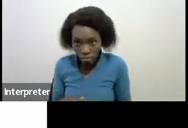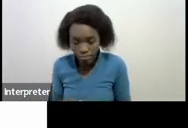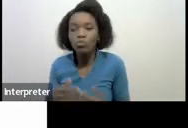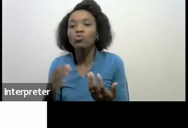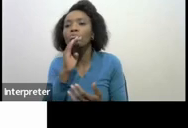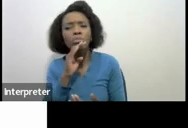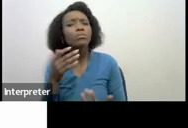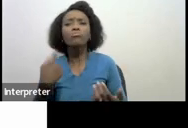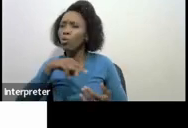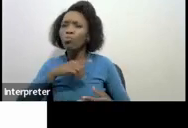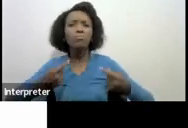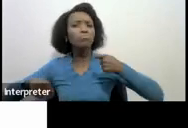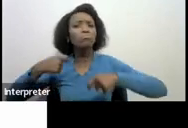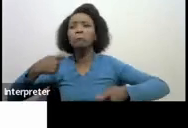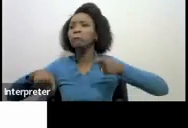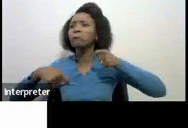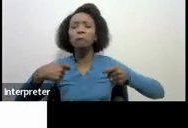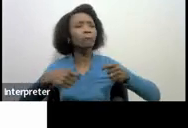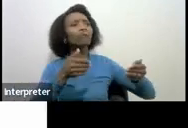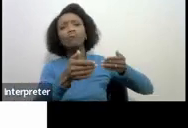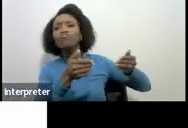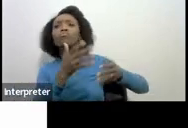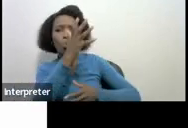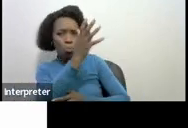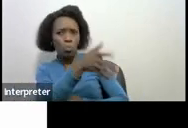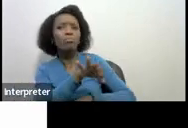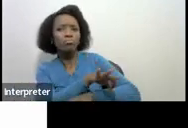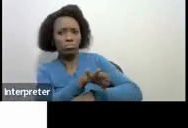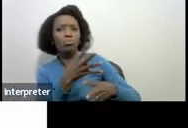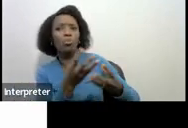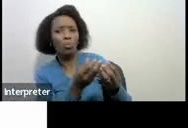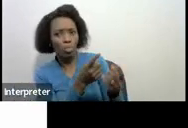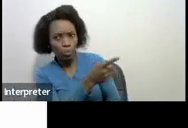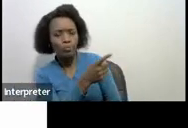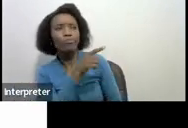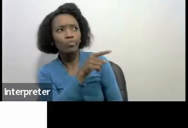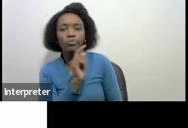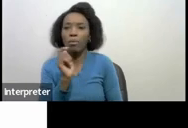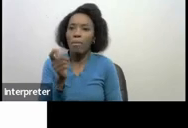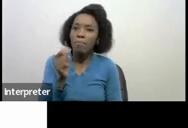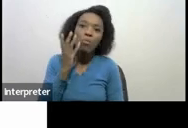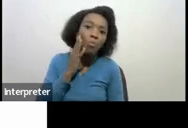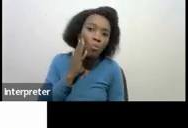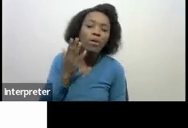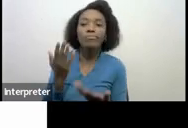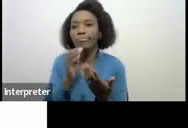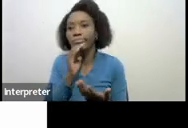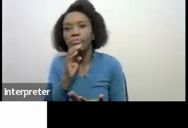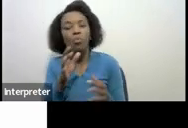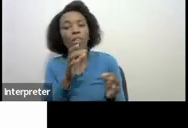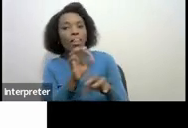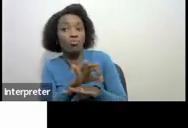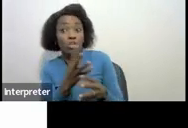to looking at your payment arrangements and then see if we can give you suitable and affordable payment arrangements